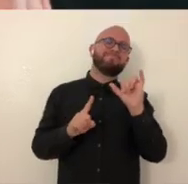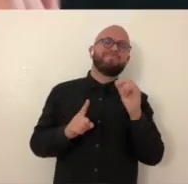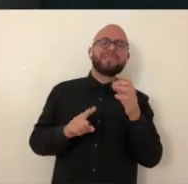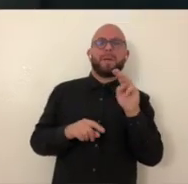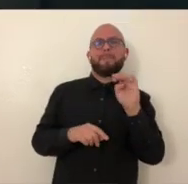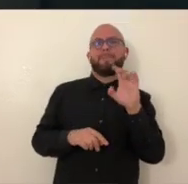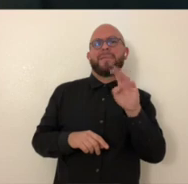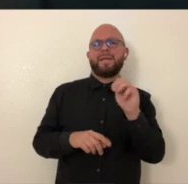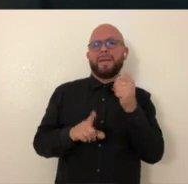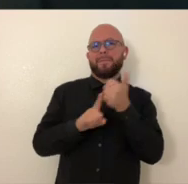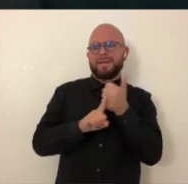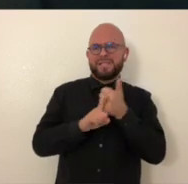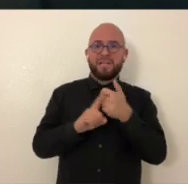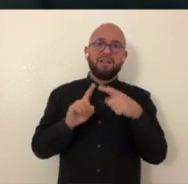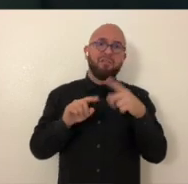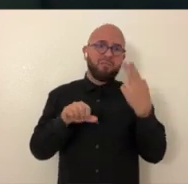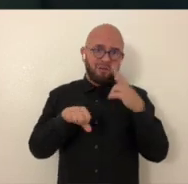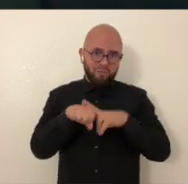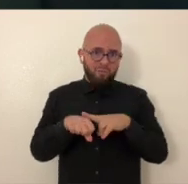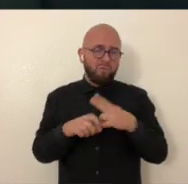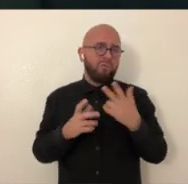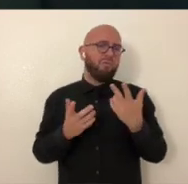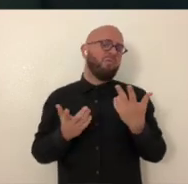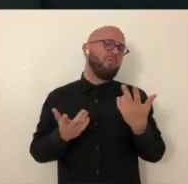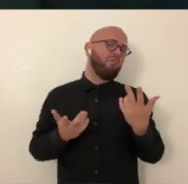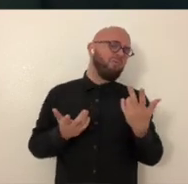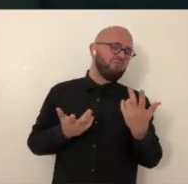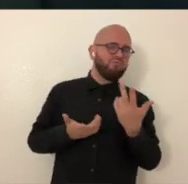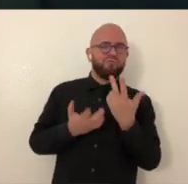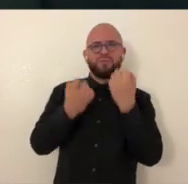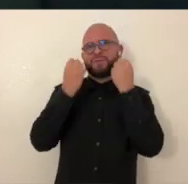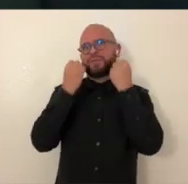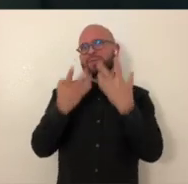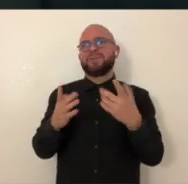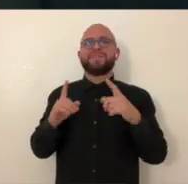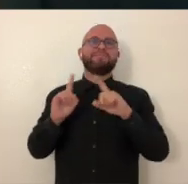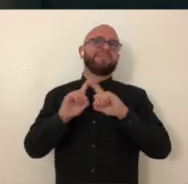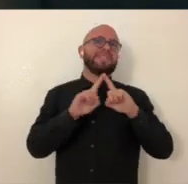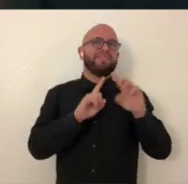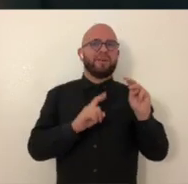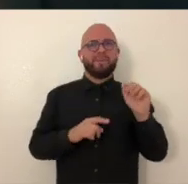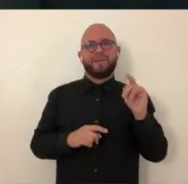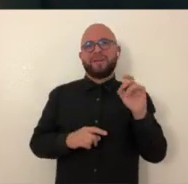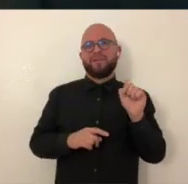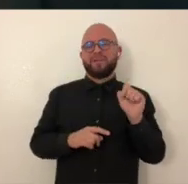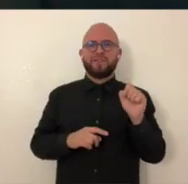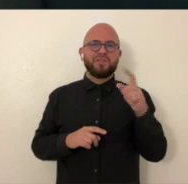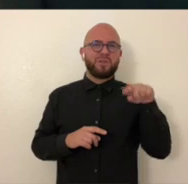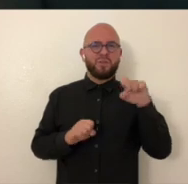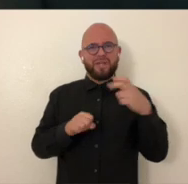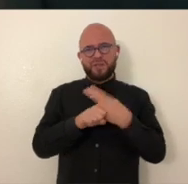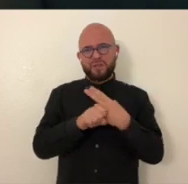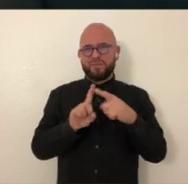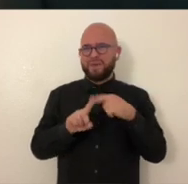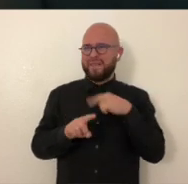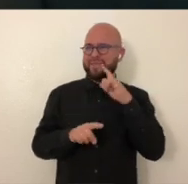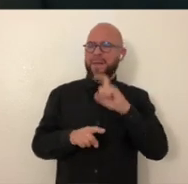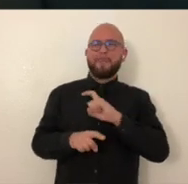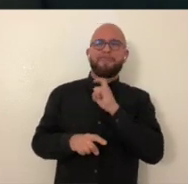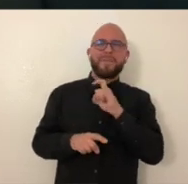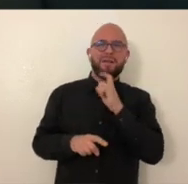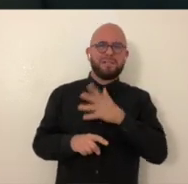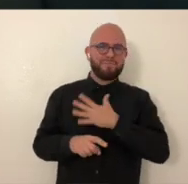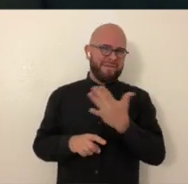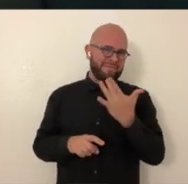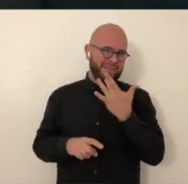I think of sculpture kind of as a medium in and of itself, but of course, you know, there's a bunch of different materials